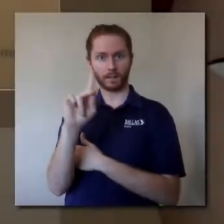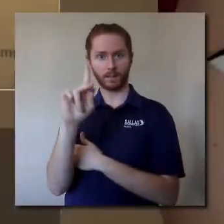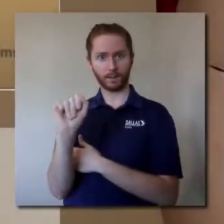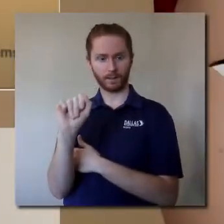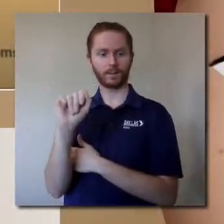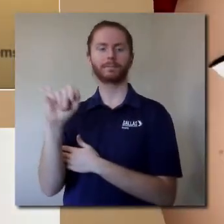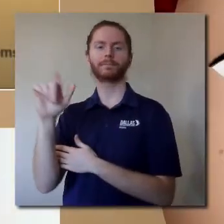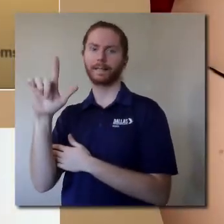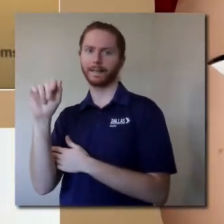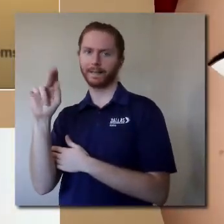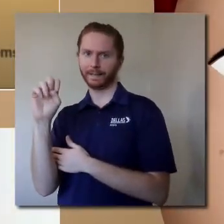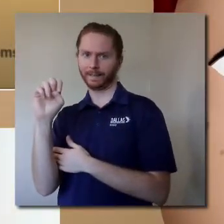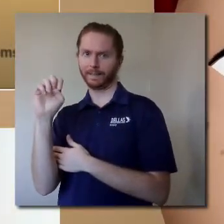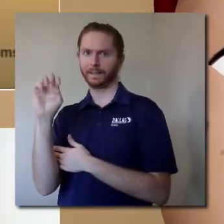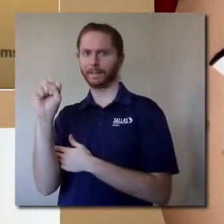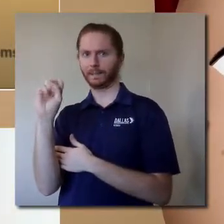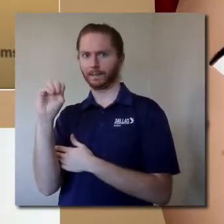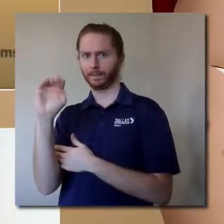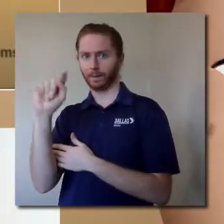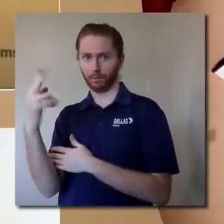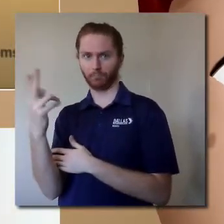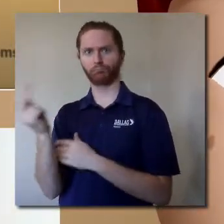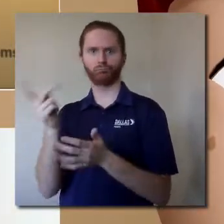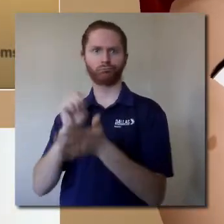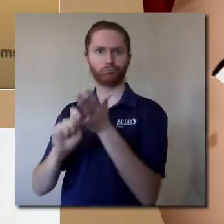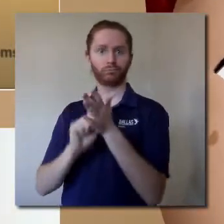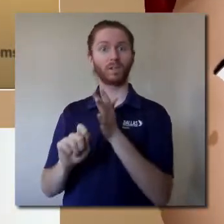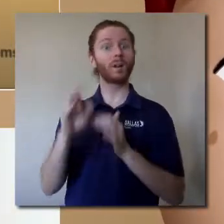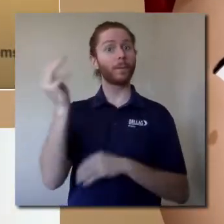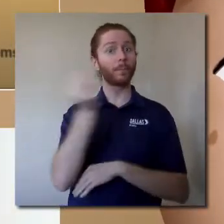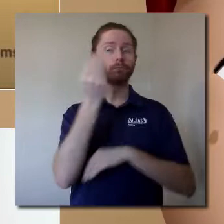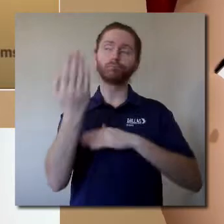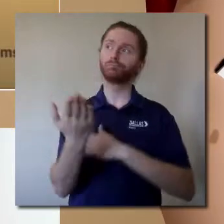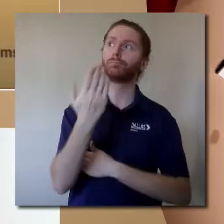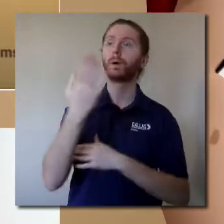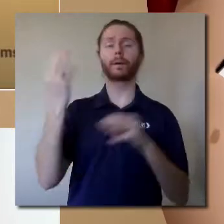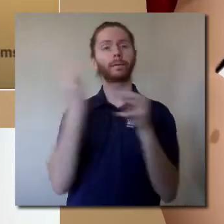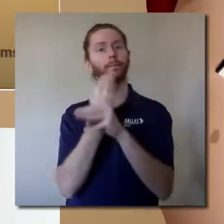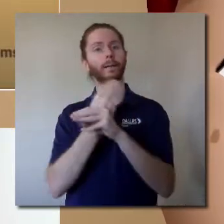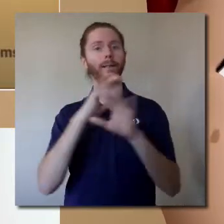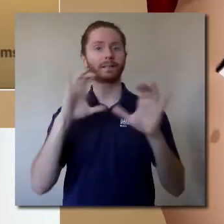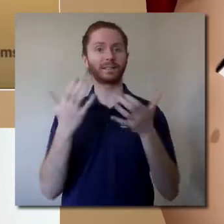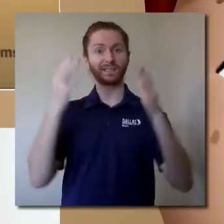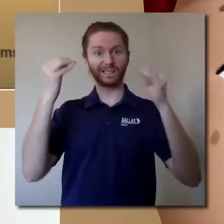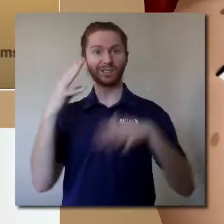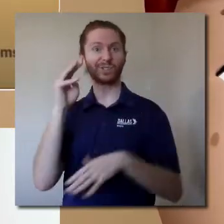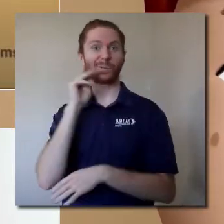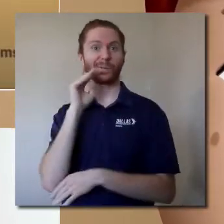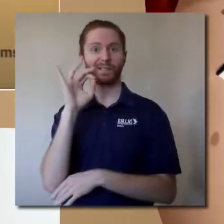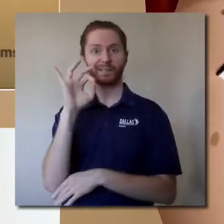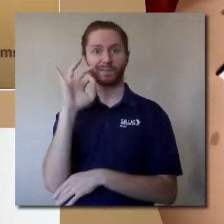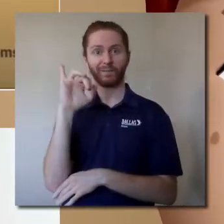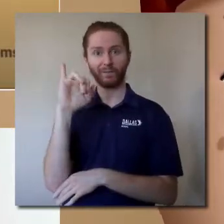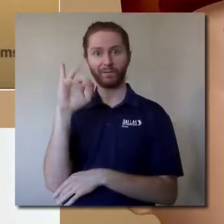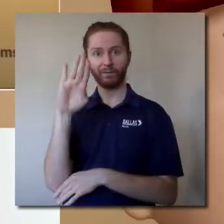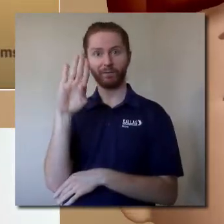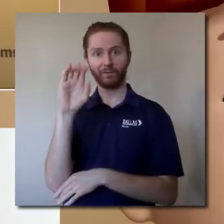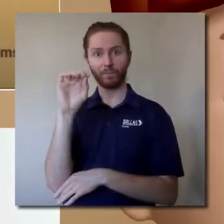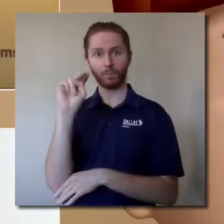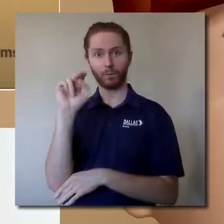On Monday in math class, Miss Fibonacci says, you know, you can think of almost